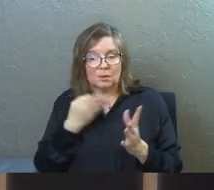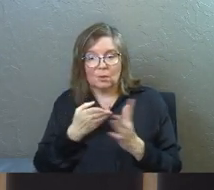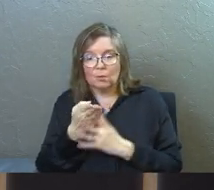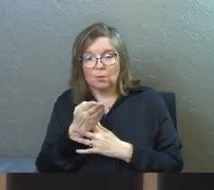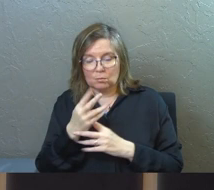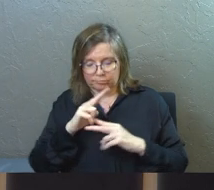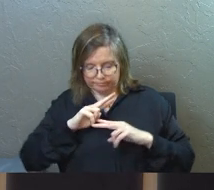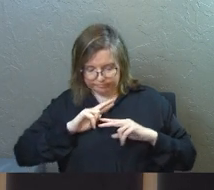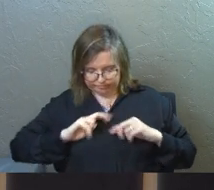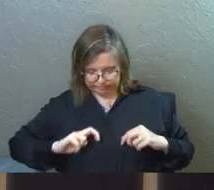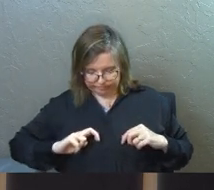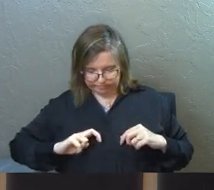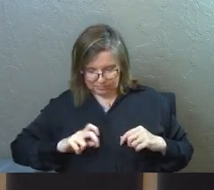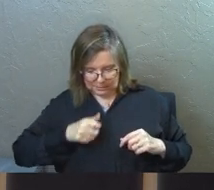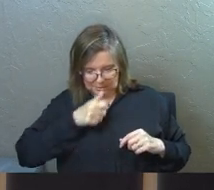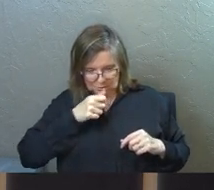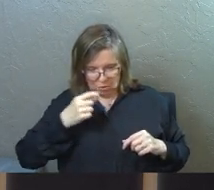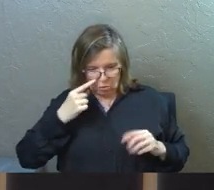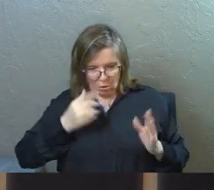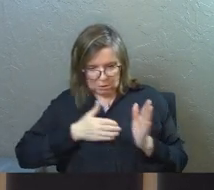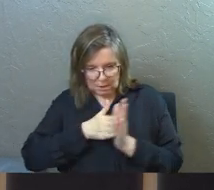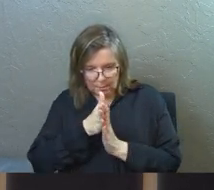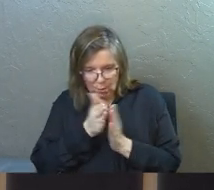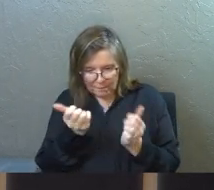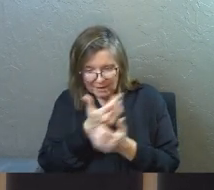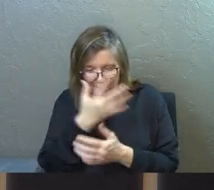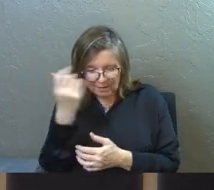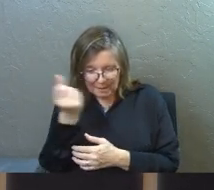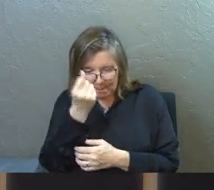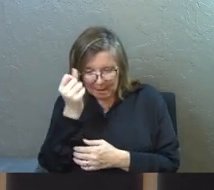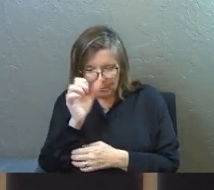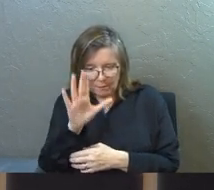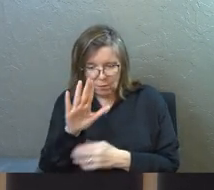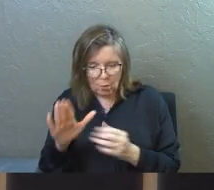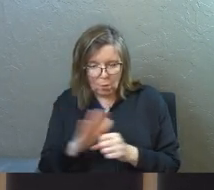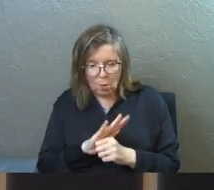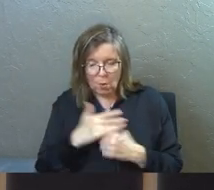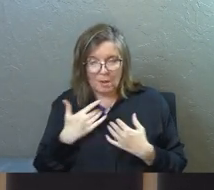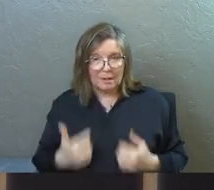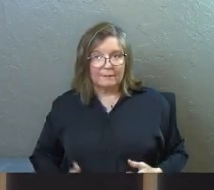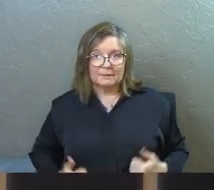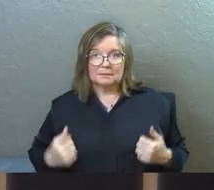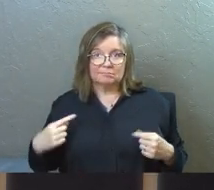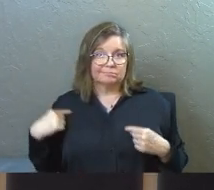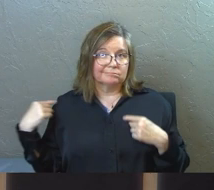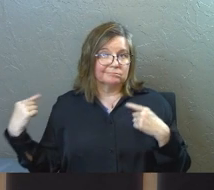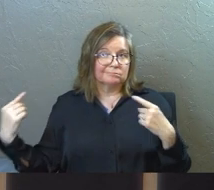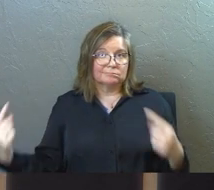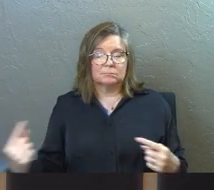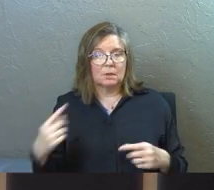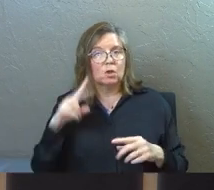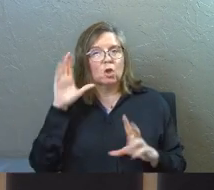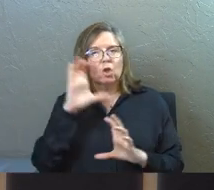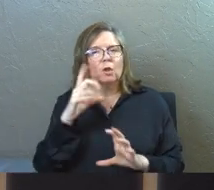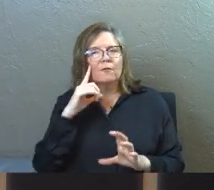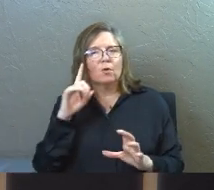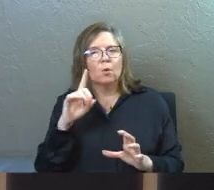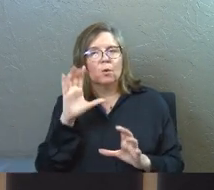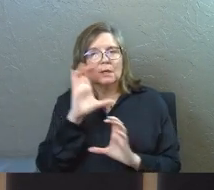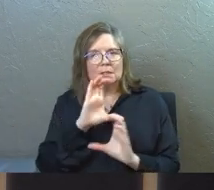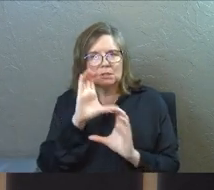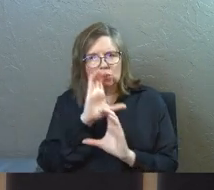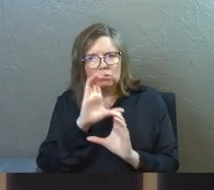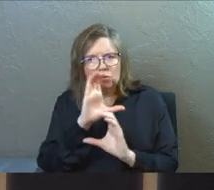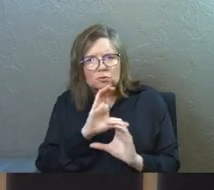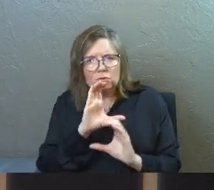right into your secret thoughts and motives and every memory of your whole existence. And what's he looking for as he